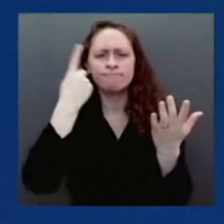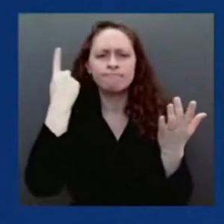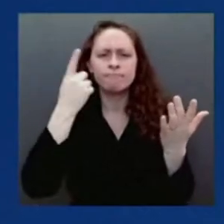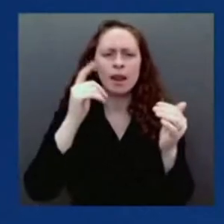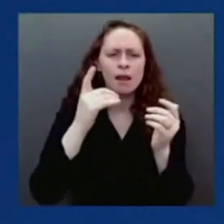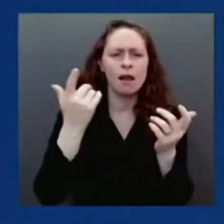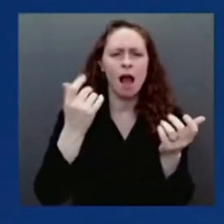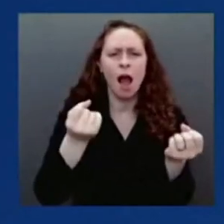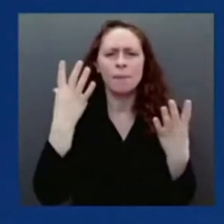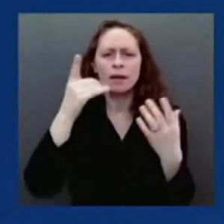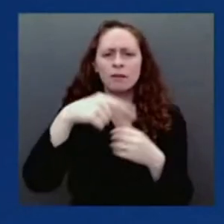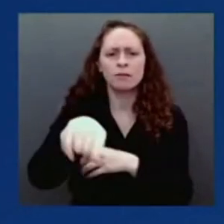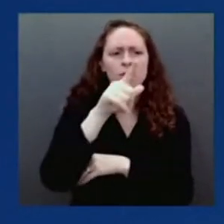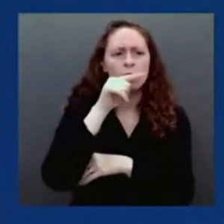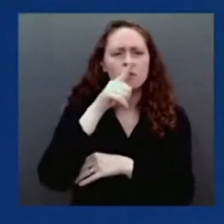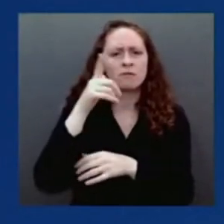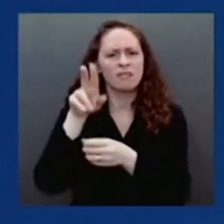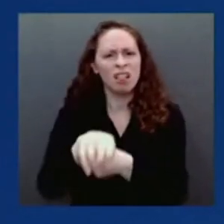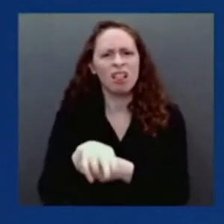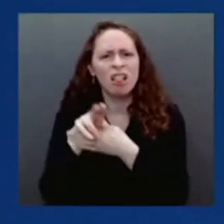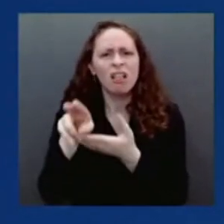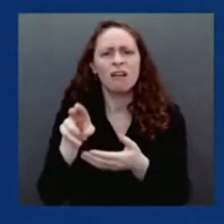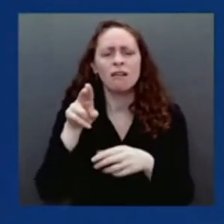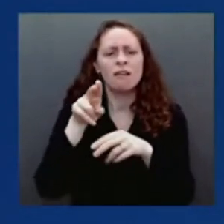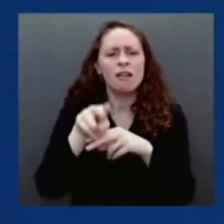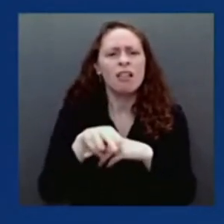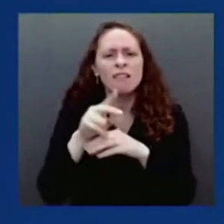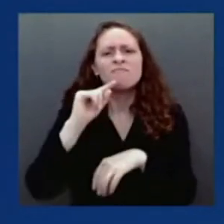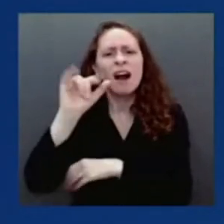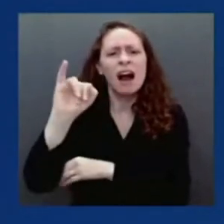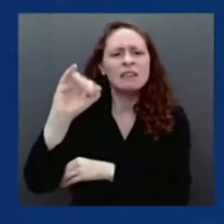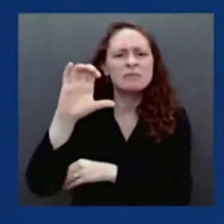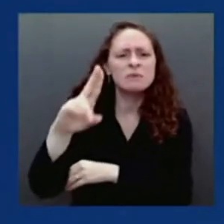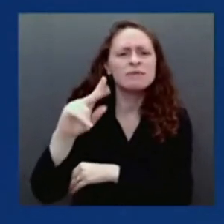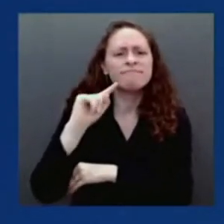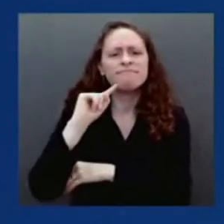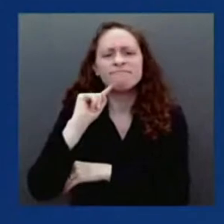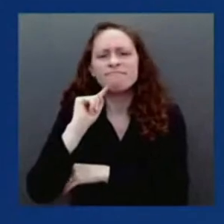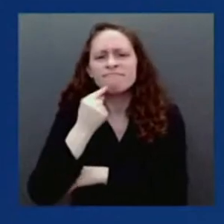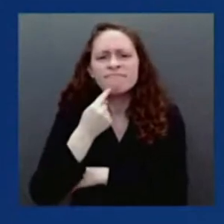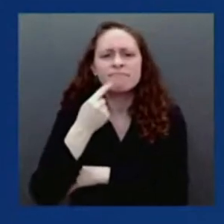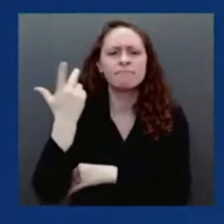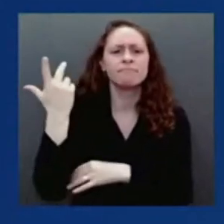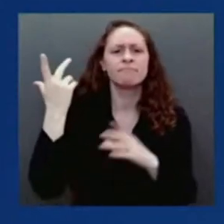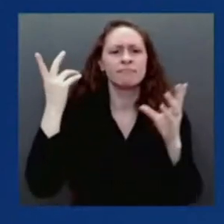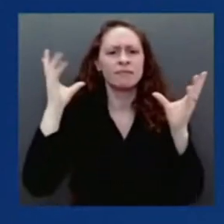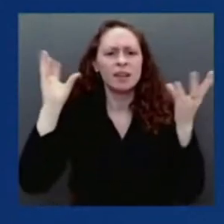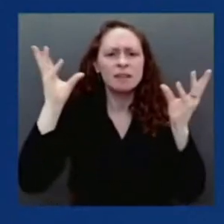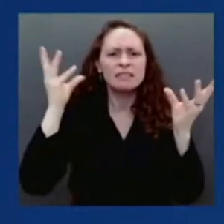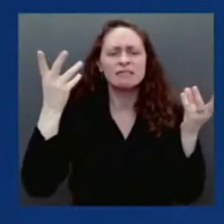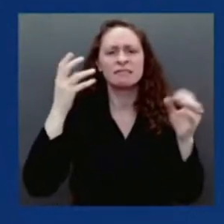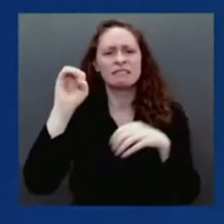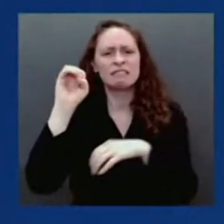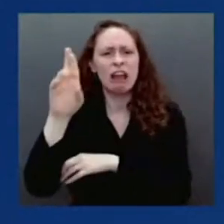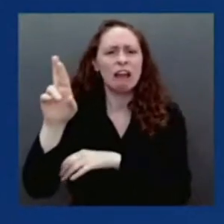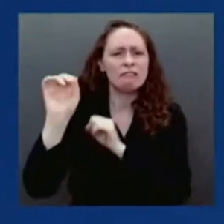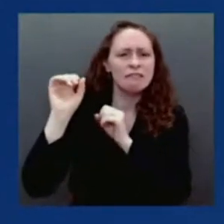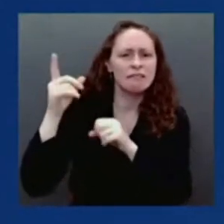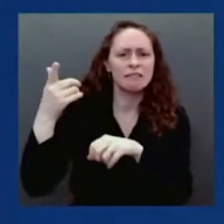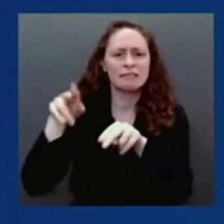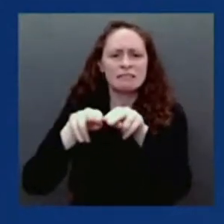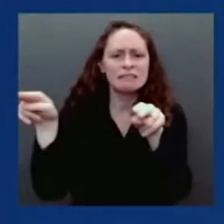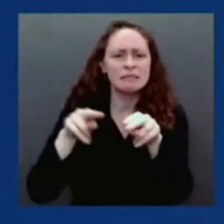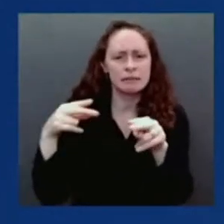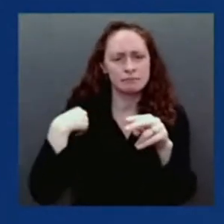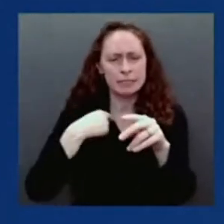during previous periods of high transmission. And this is likely attributable to two key factors. First, many